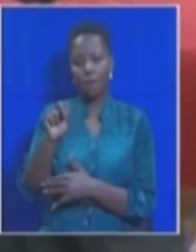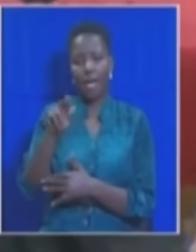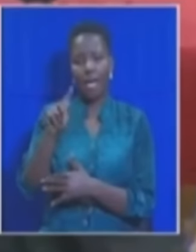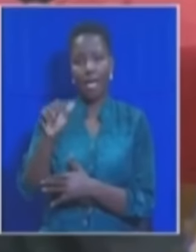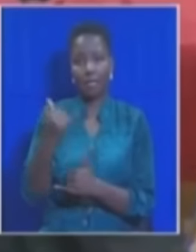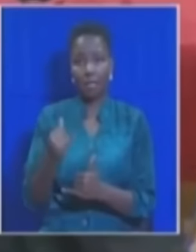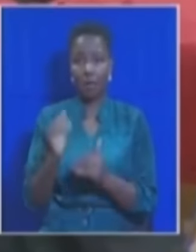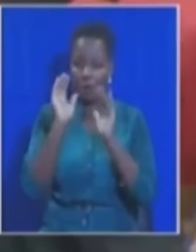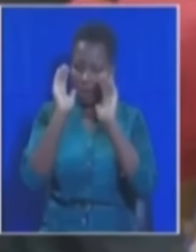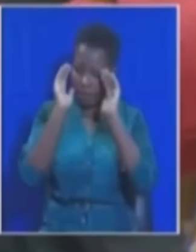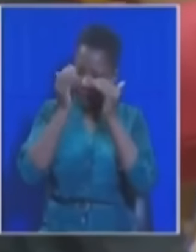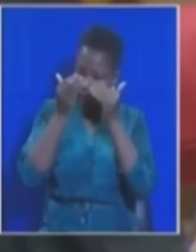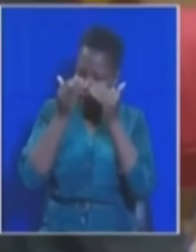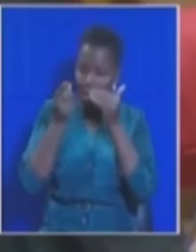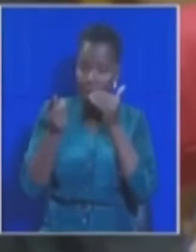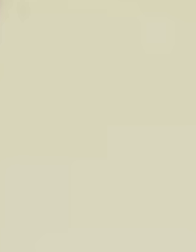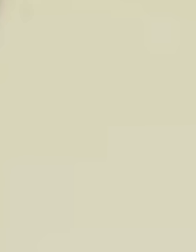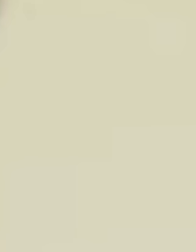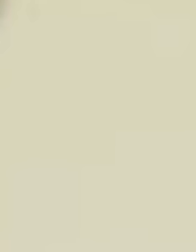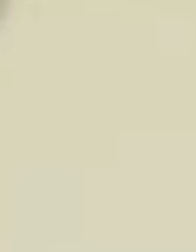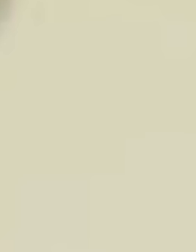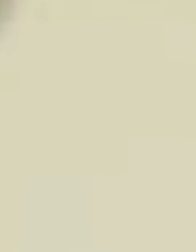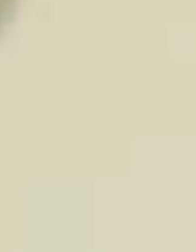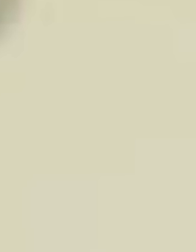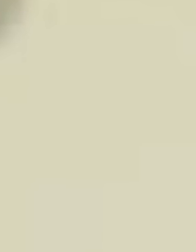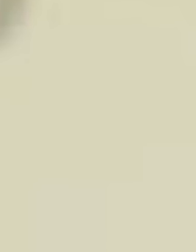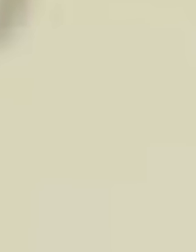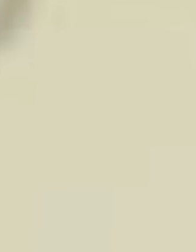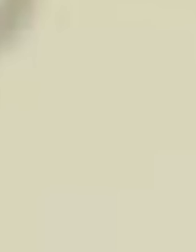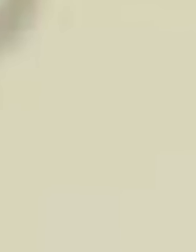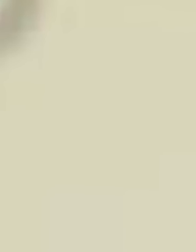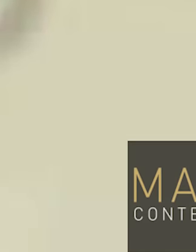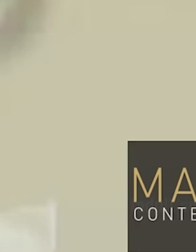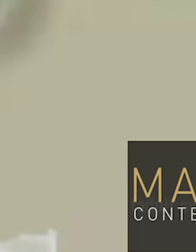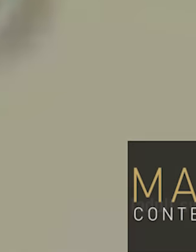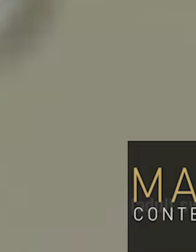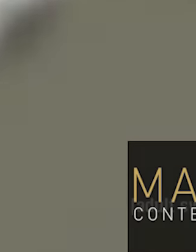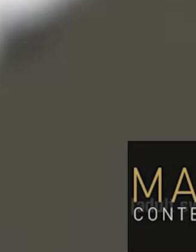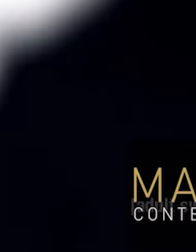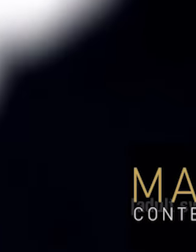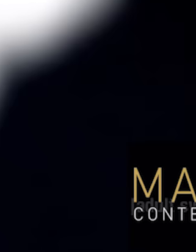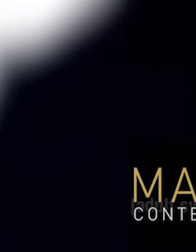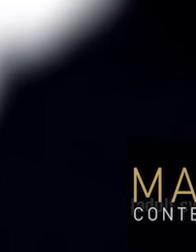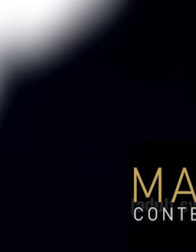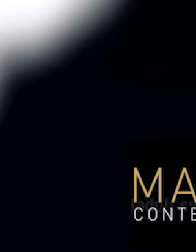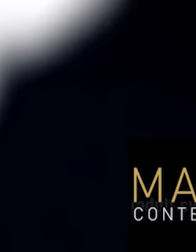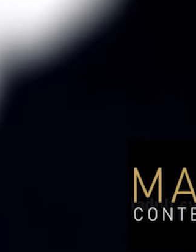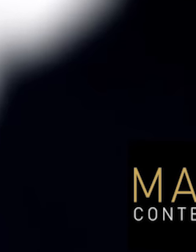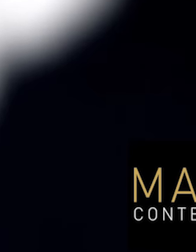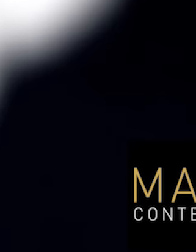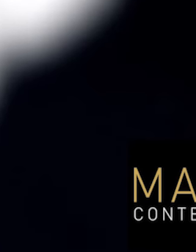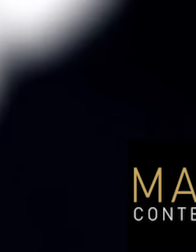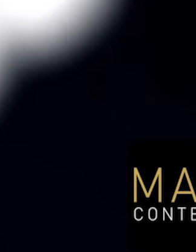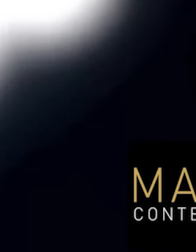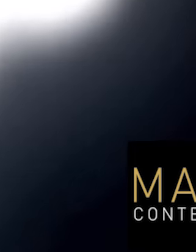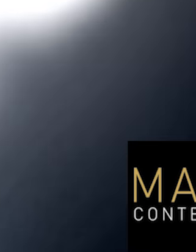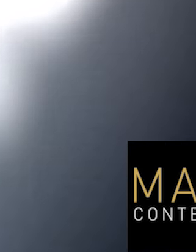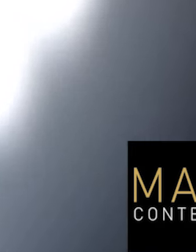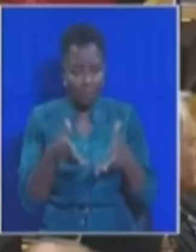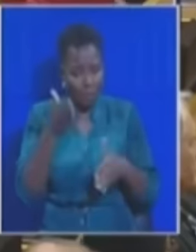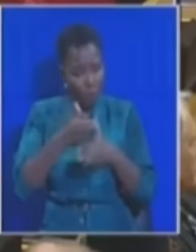And with that position, she's going to fall. Josie, here's camp for you. sleep here in Parliament. Honourable self, proceed.